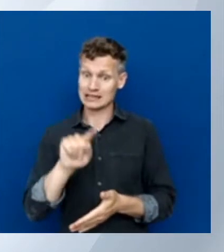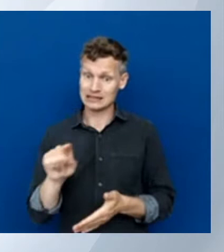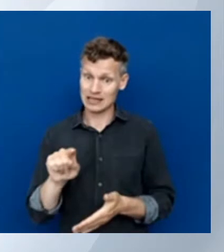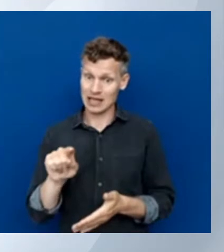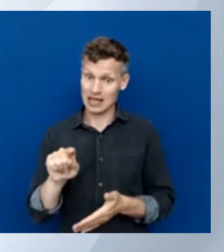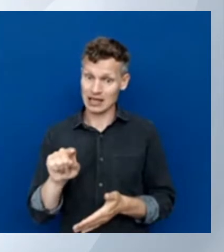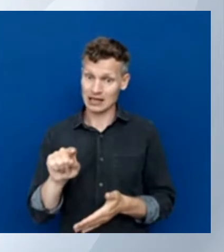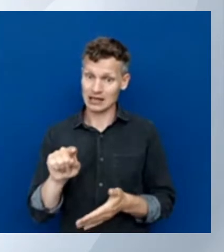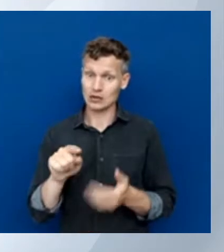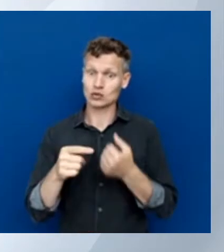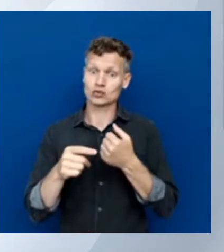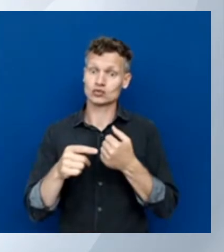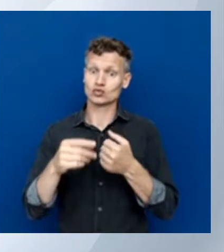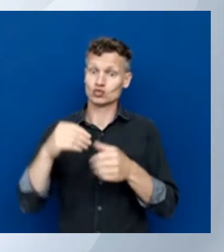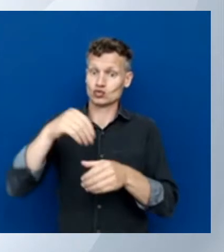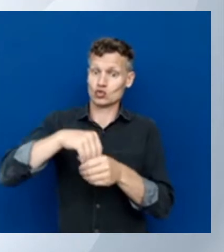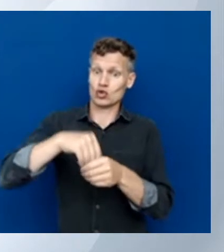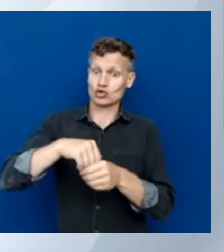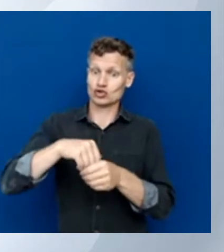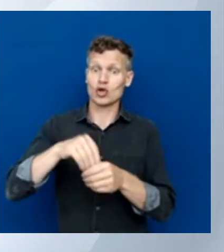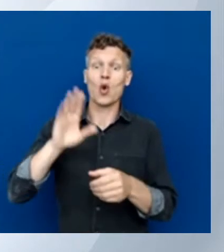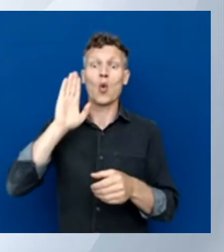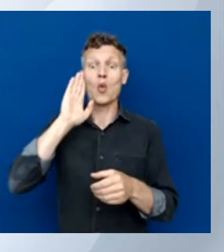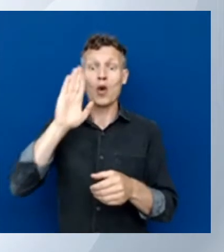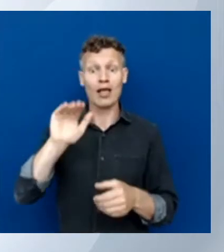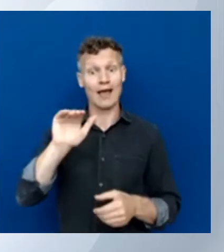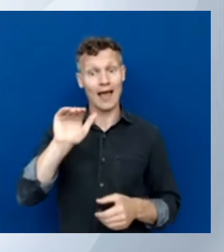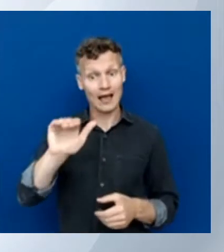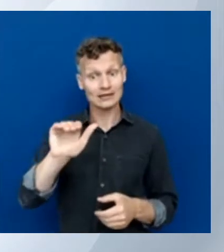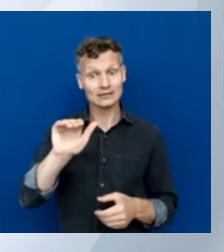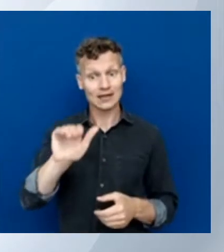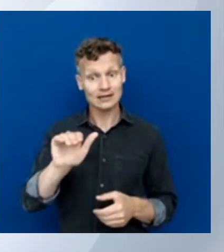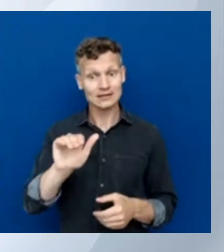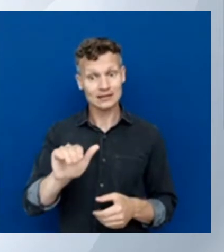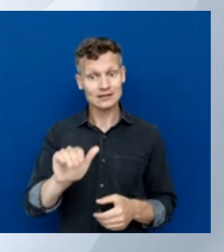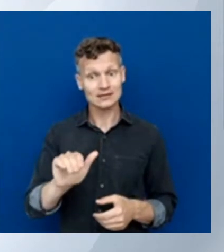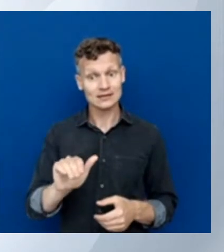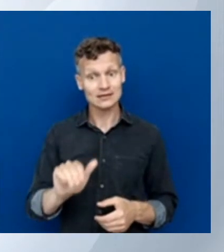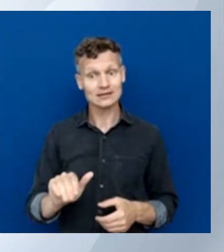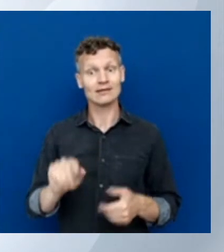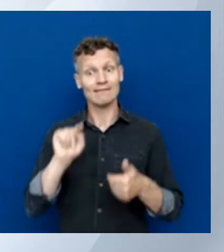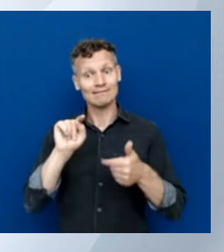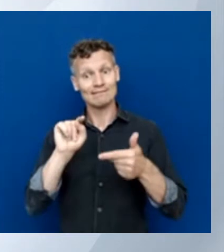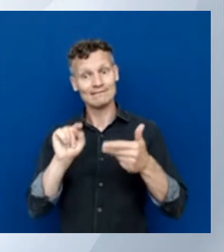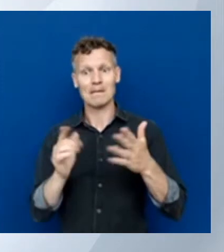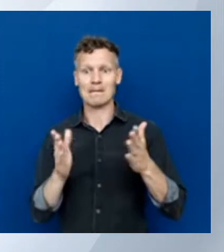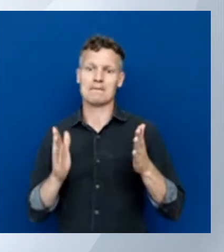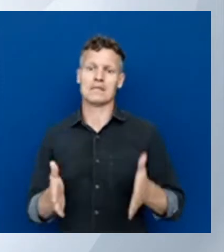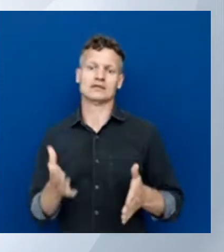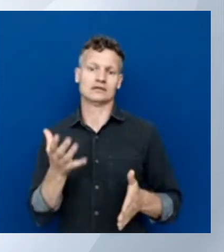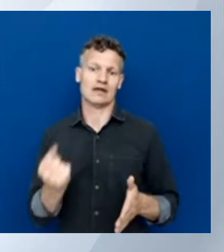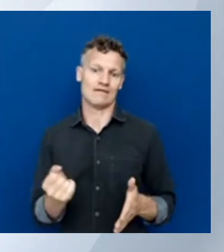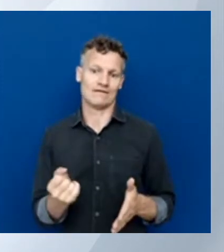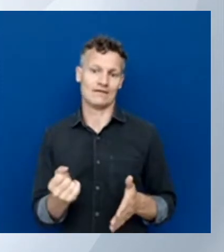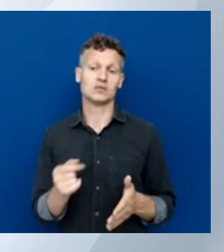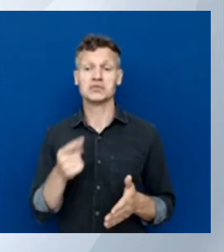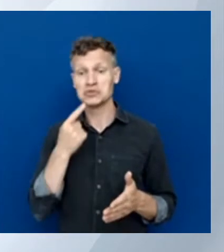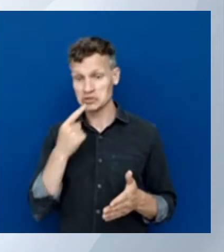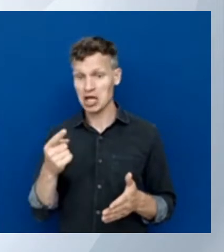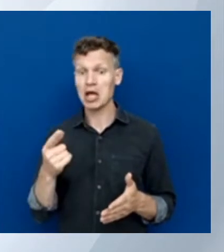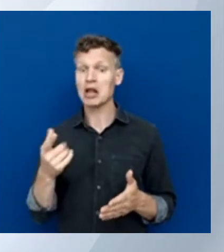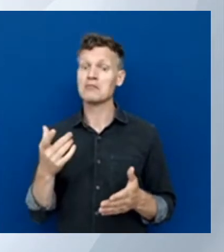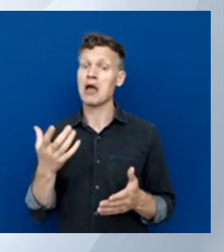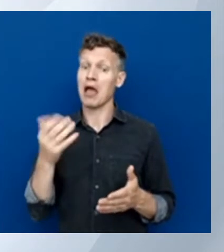parameter. All right. So it says that it has deployed that storage account now. And